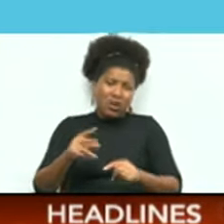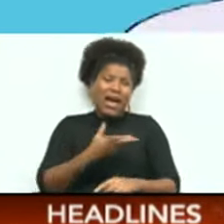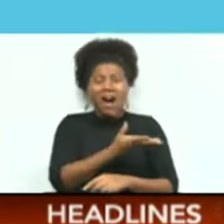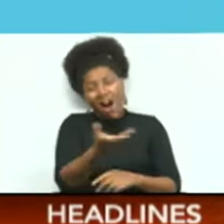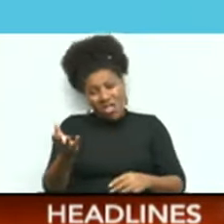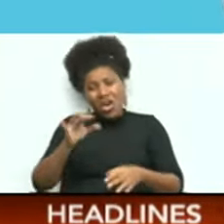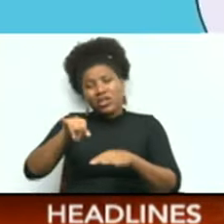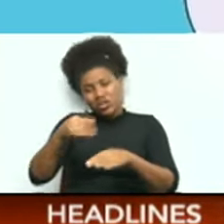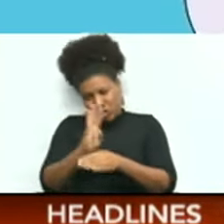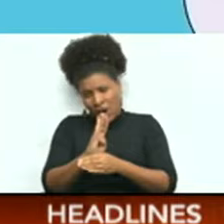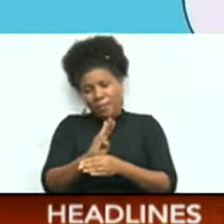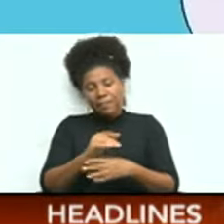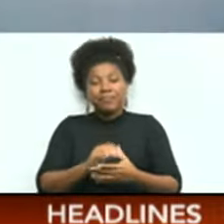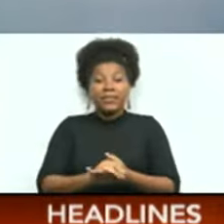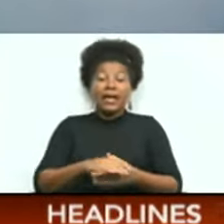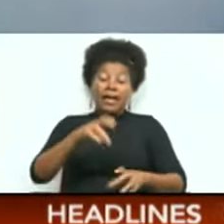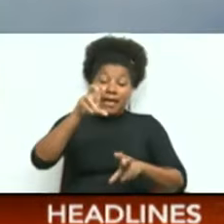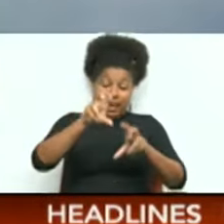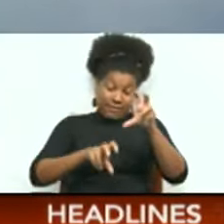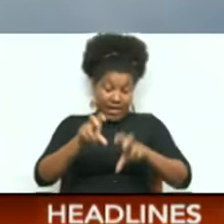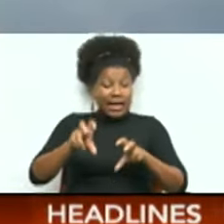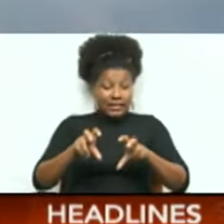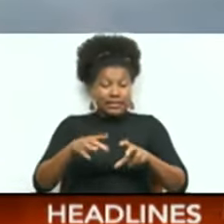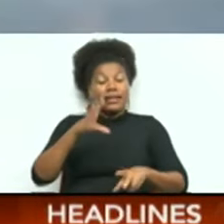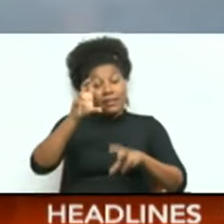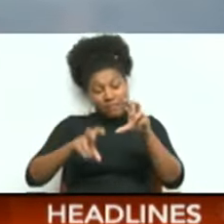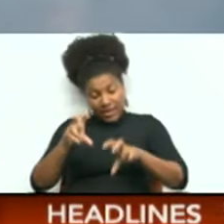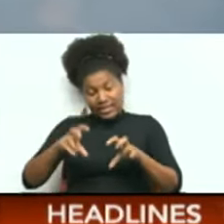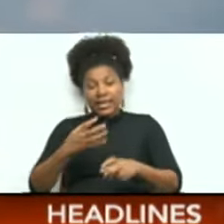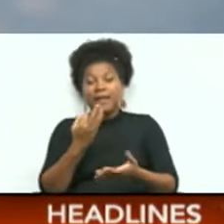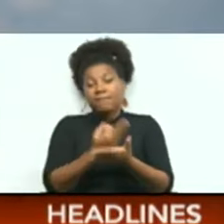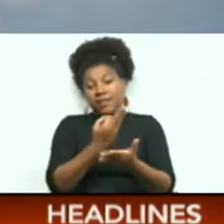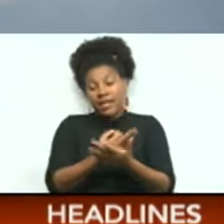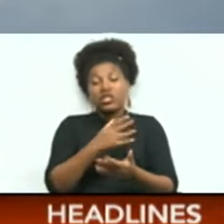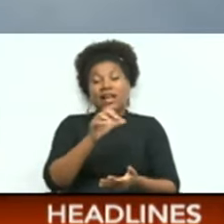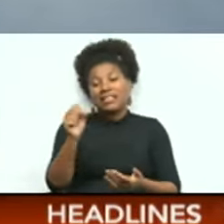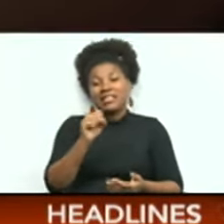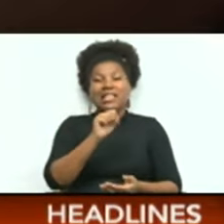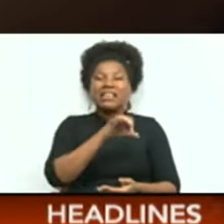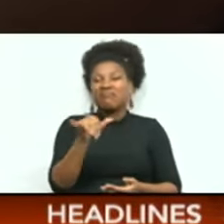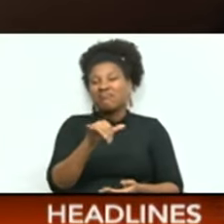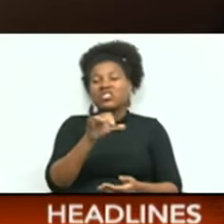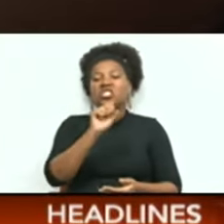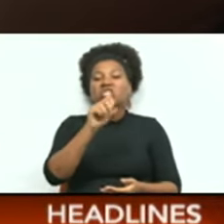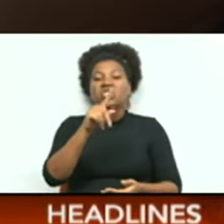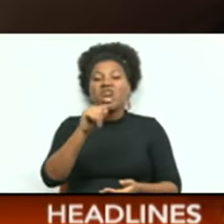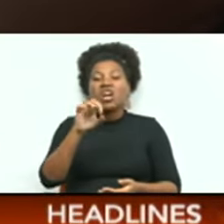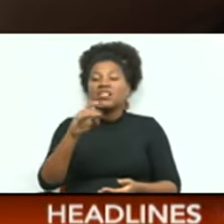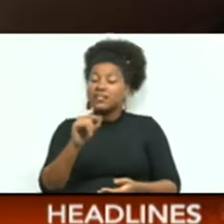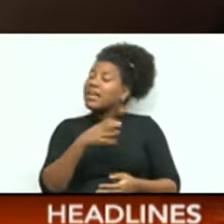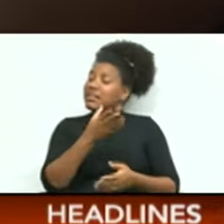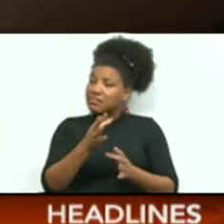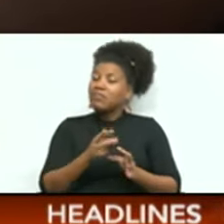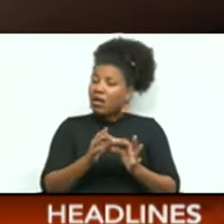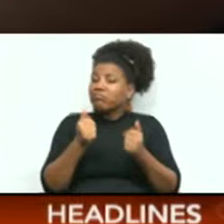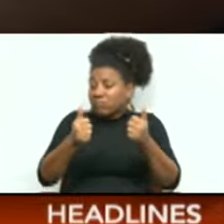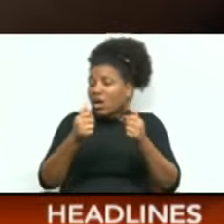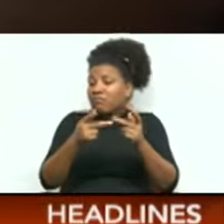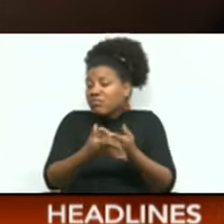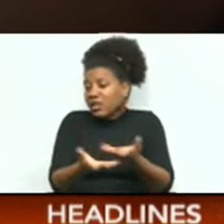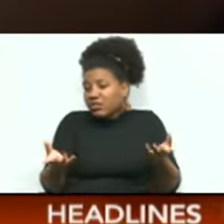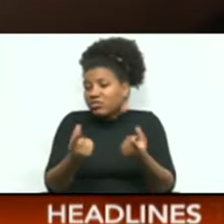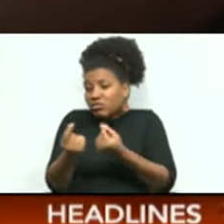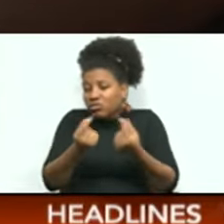3. Investing in financial assets such as stocks is one of the most effective hedges against inflation. And it's an